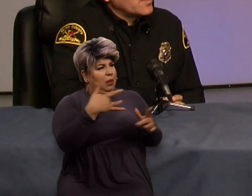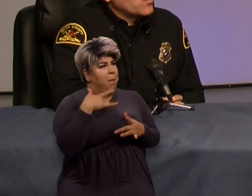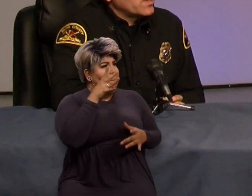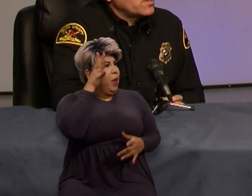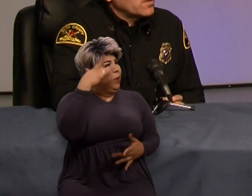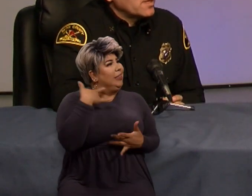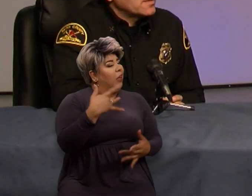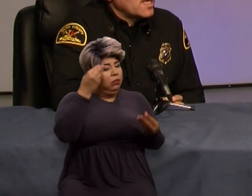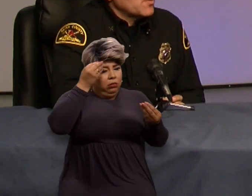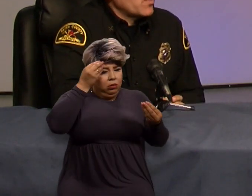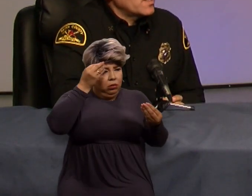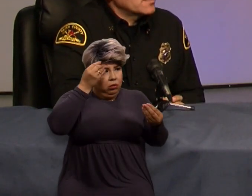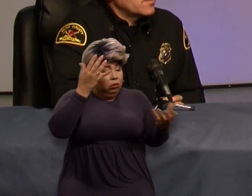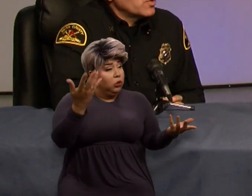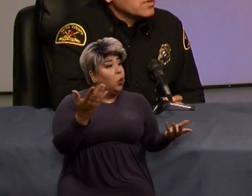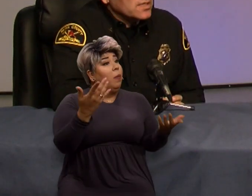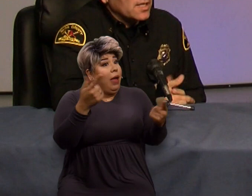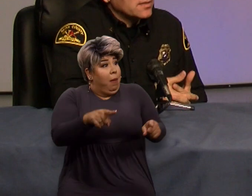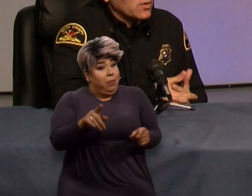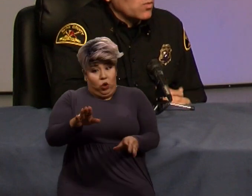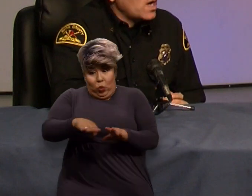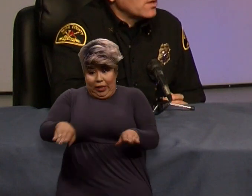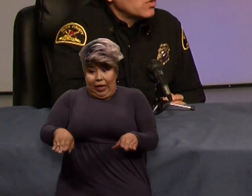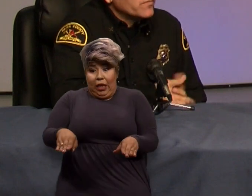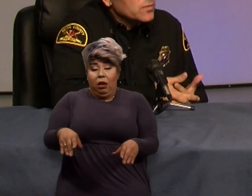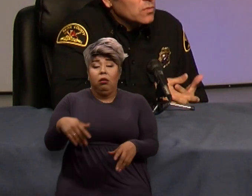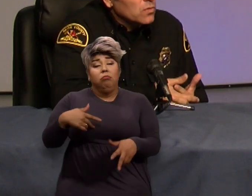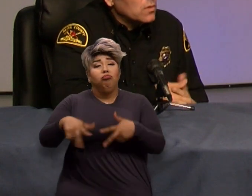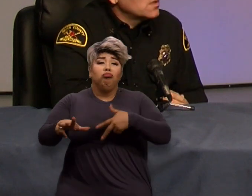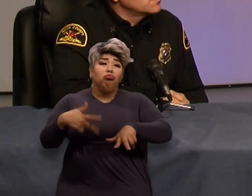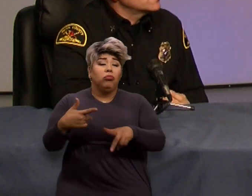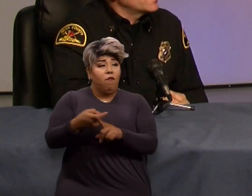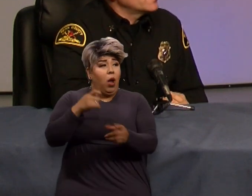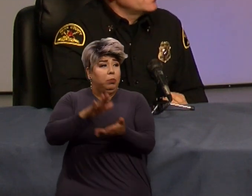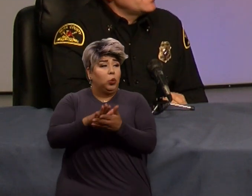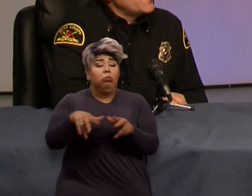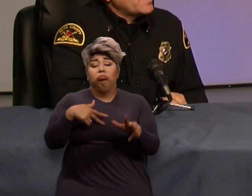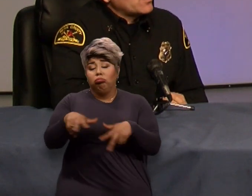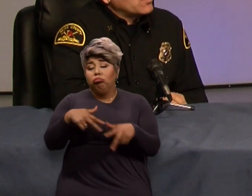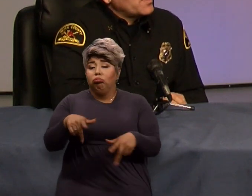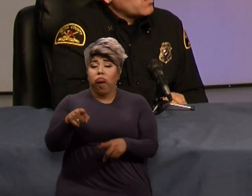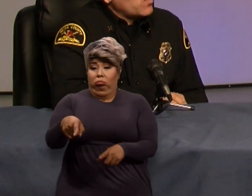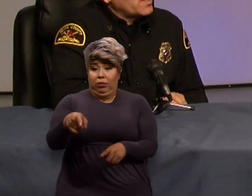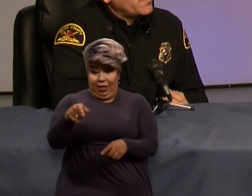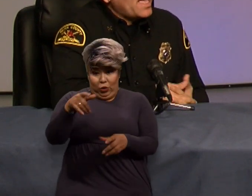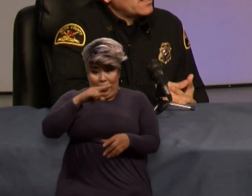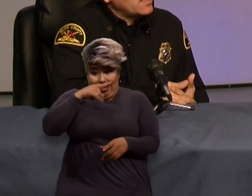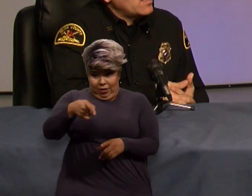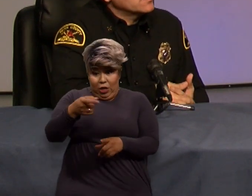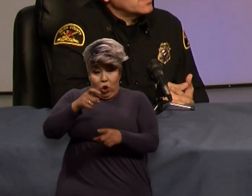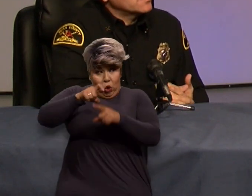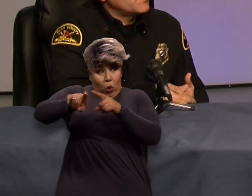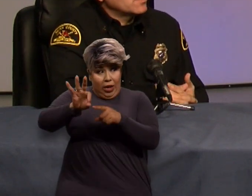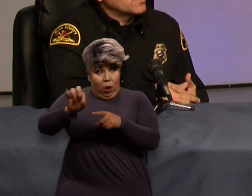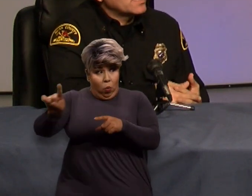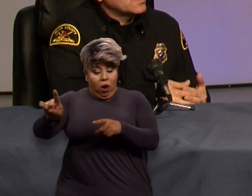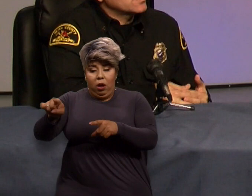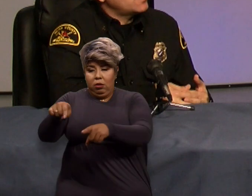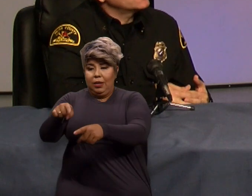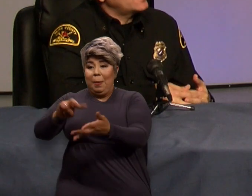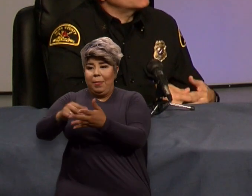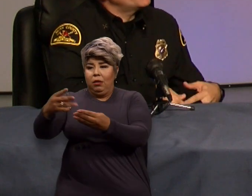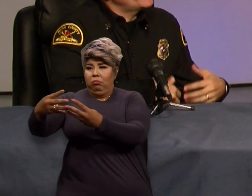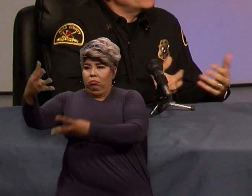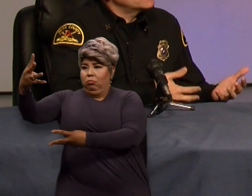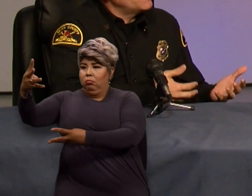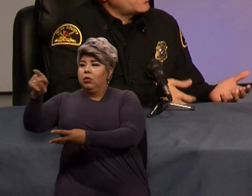if one of your kids came across an emergency as they were walking home from school, say, and they called 9-1-1, that allows us to be able to get